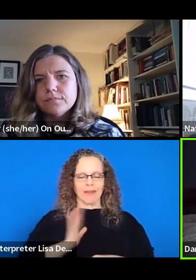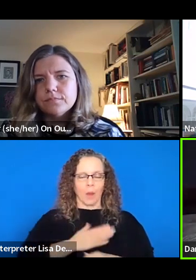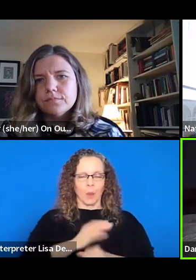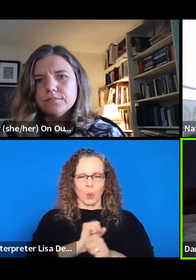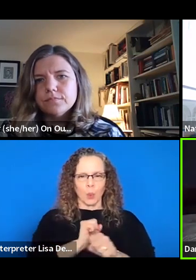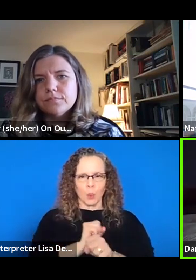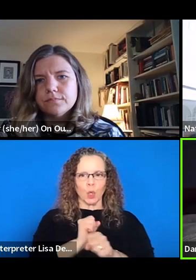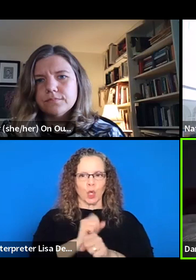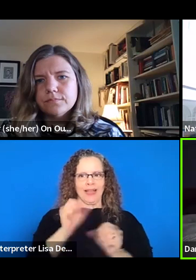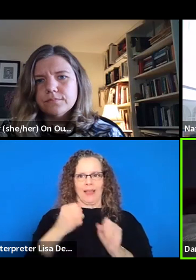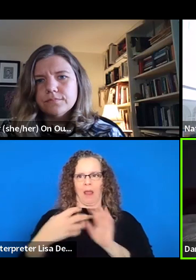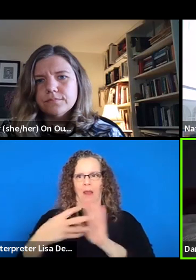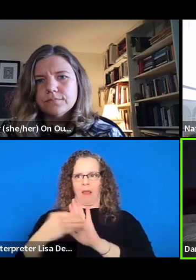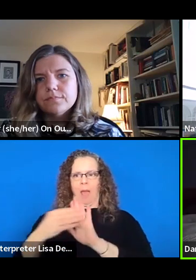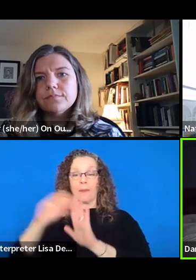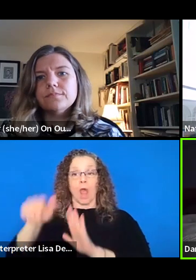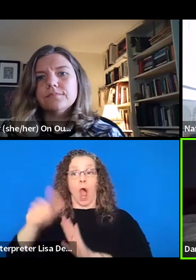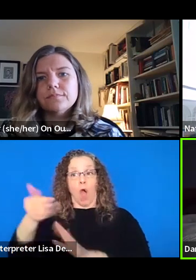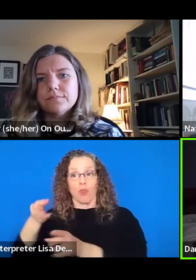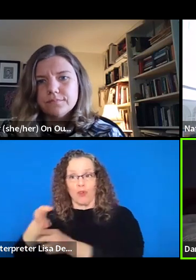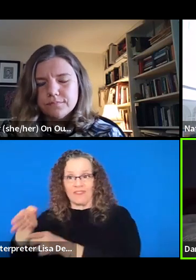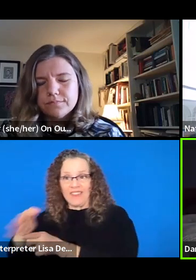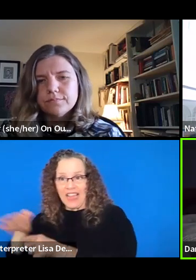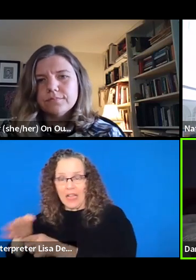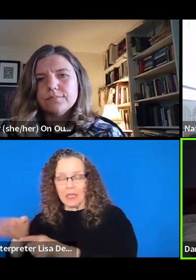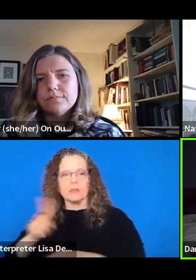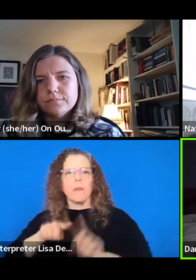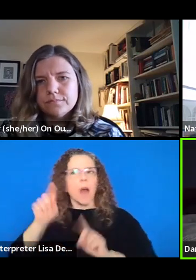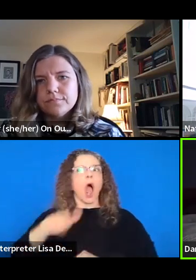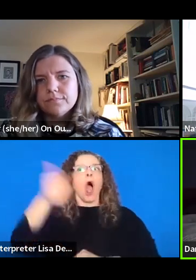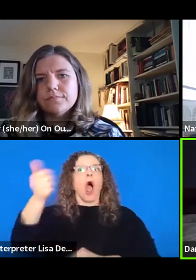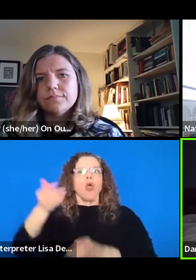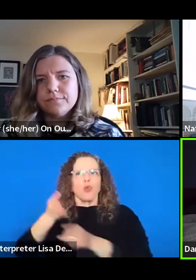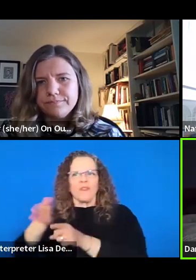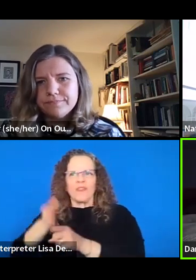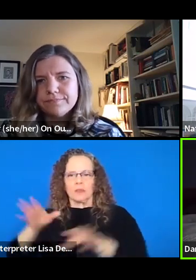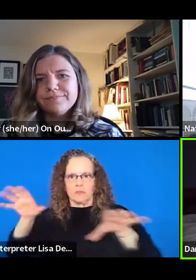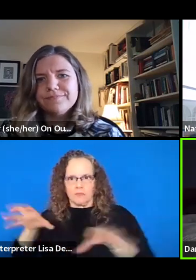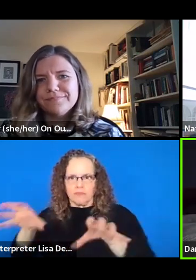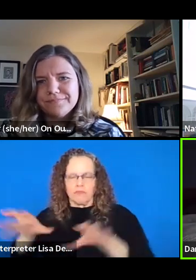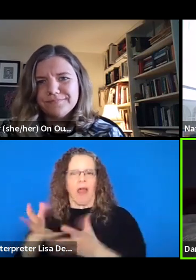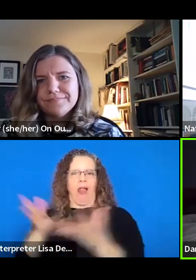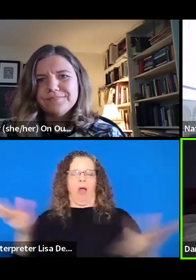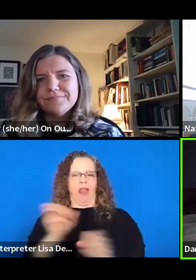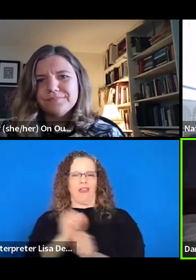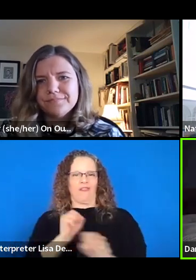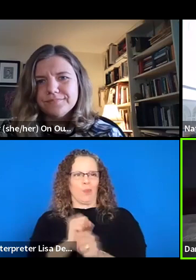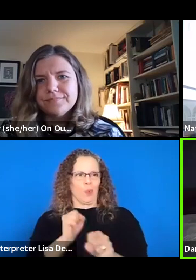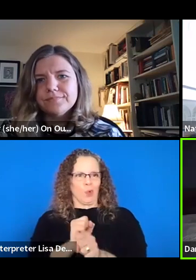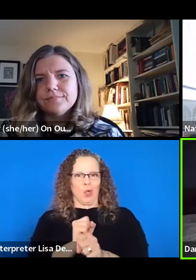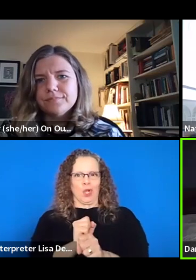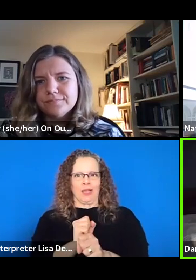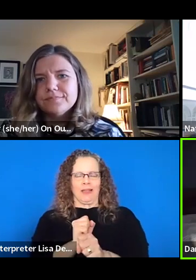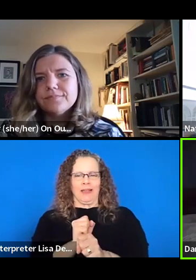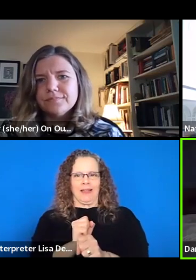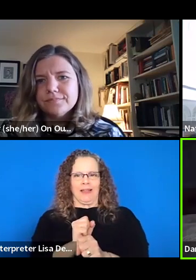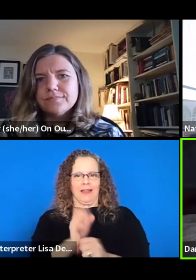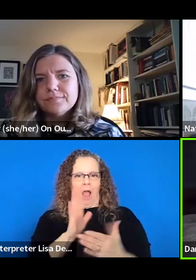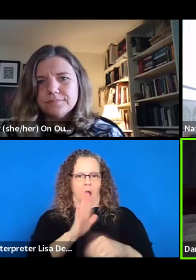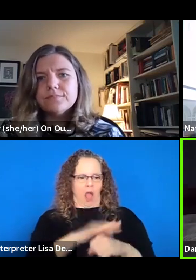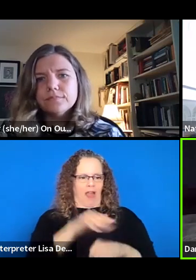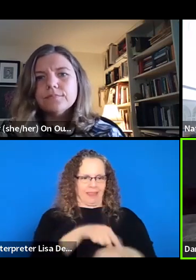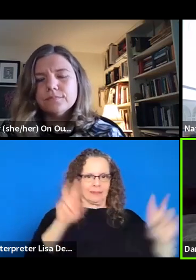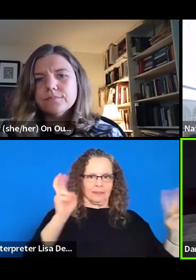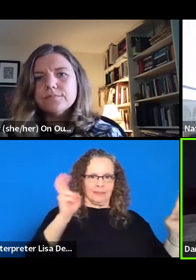actually other fields and sectors have done so much more work around these questions already. And we're not, I feel like I want us to do